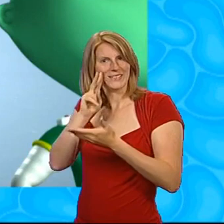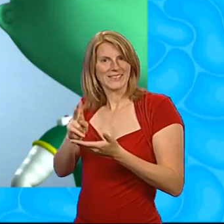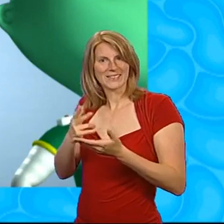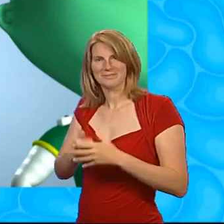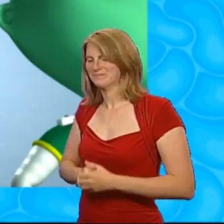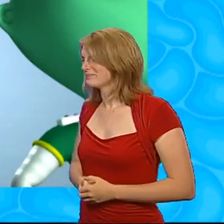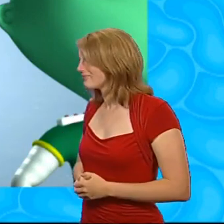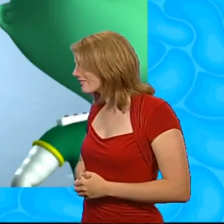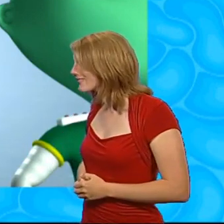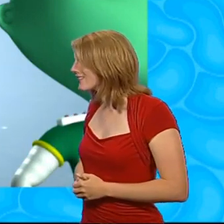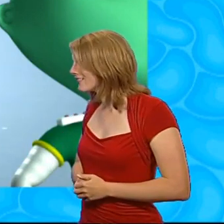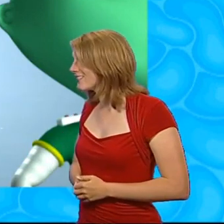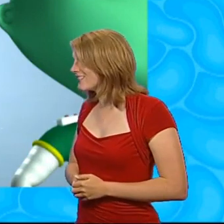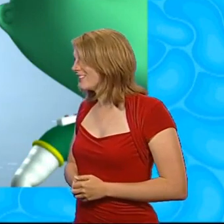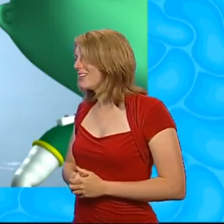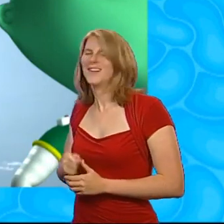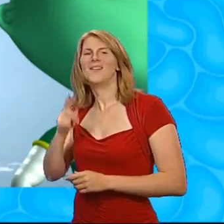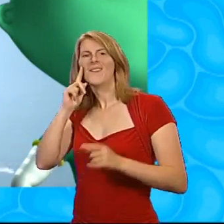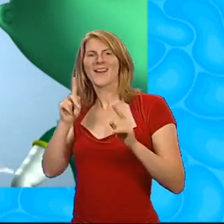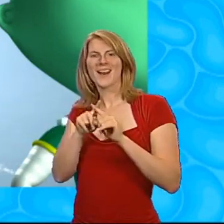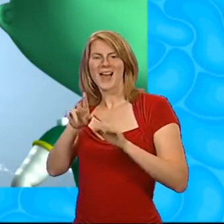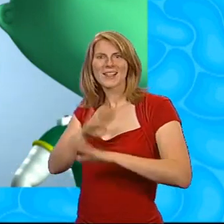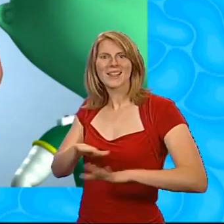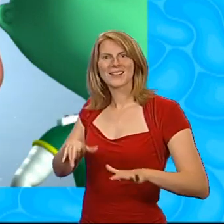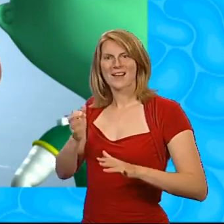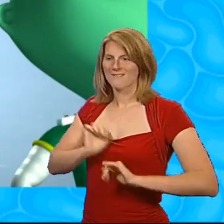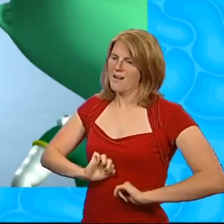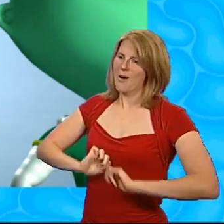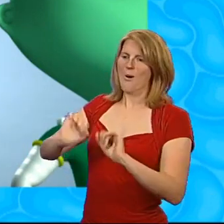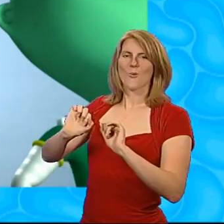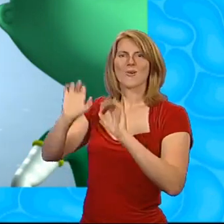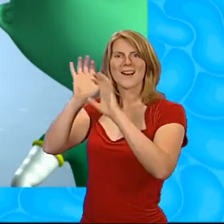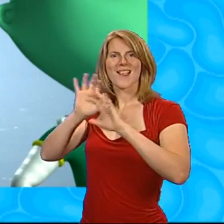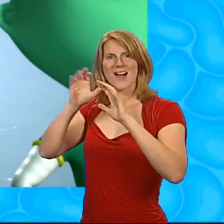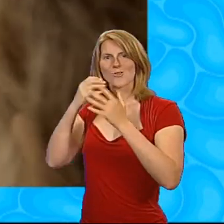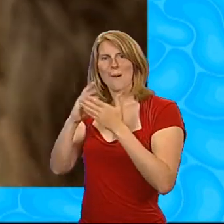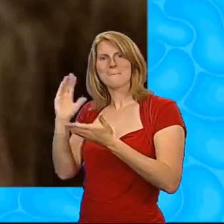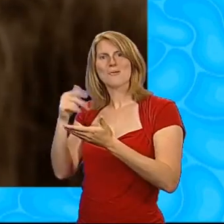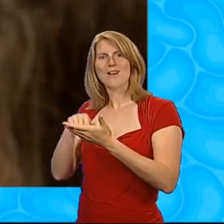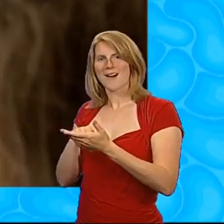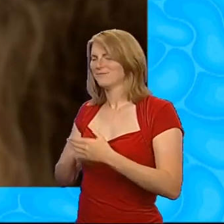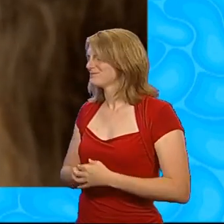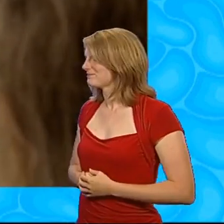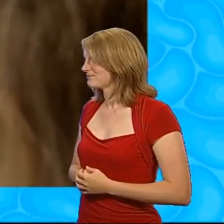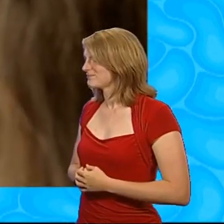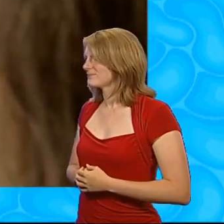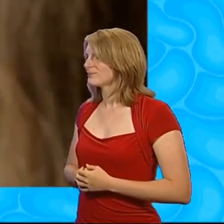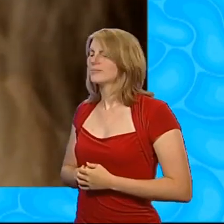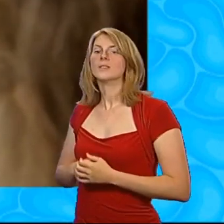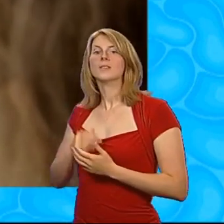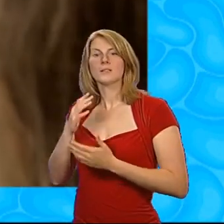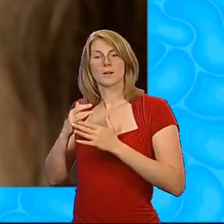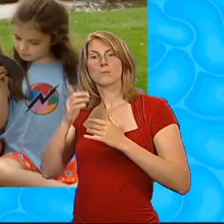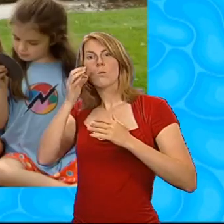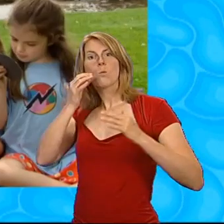Hey! It looks like the kids have made their very own clouds on those mirrors. Now, the water vapour that's in the